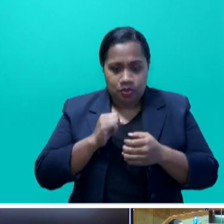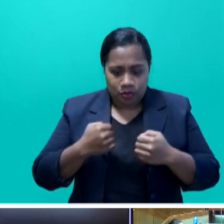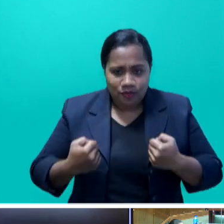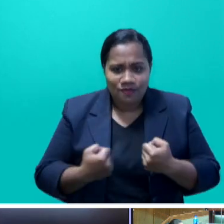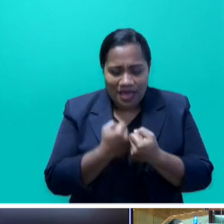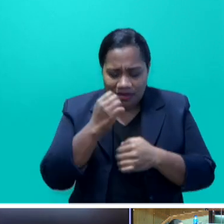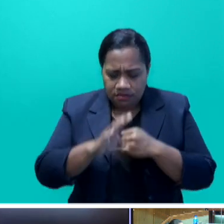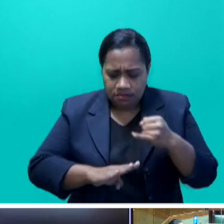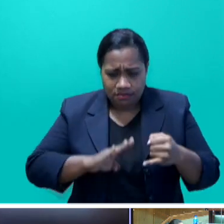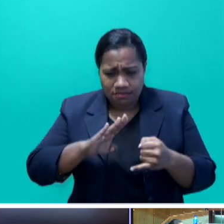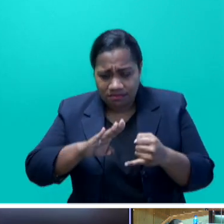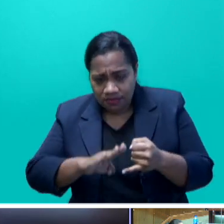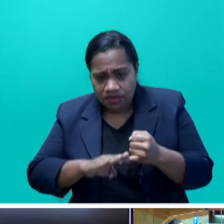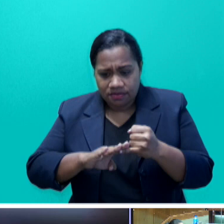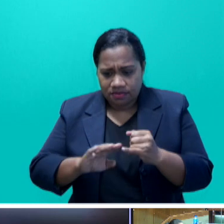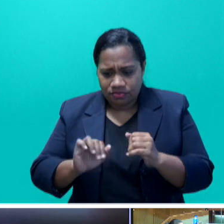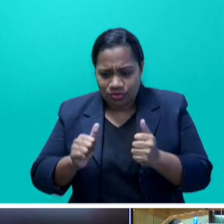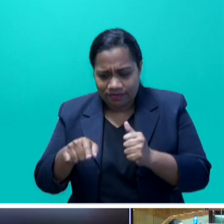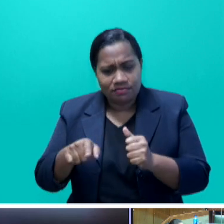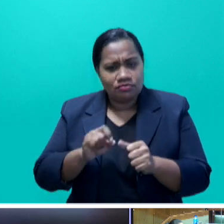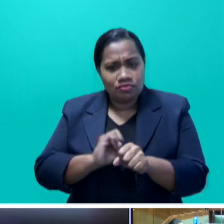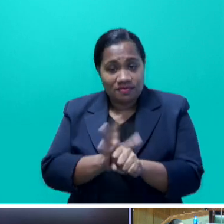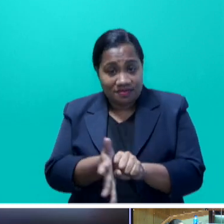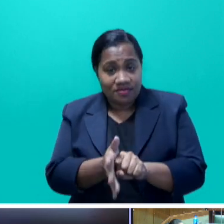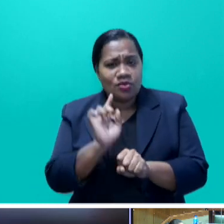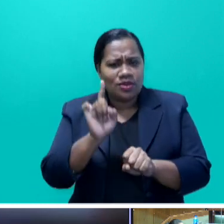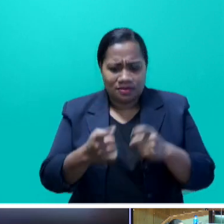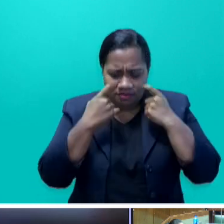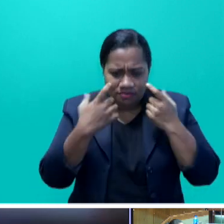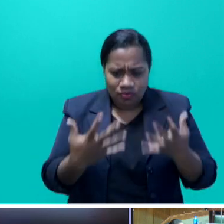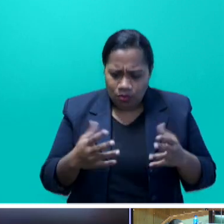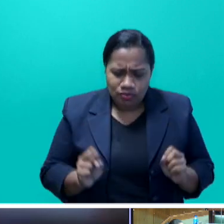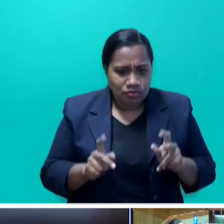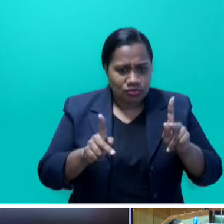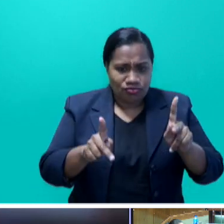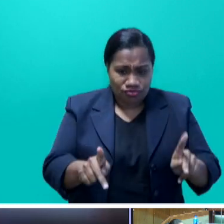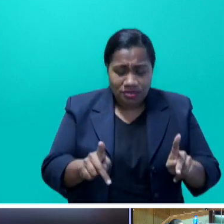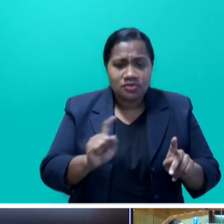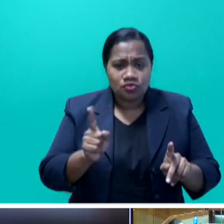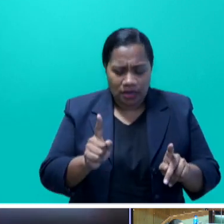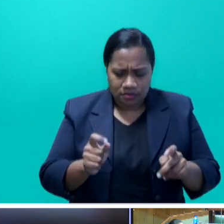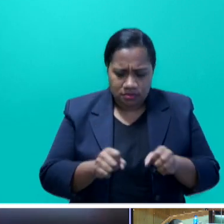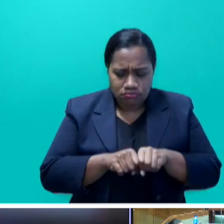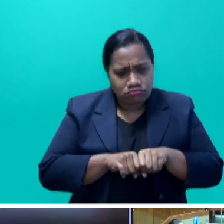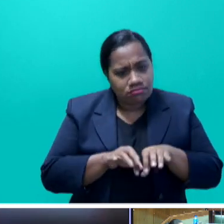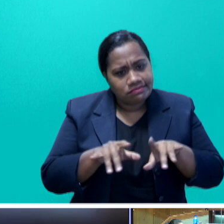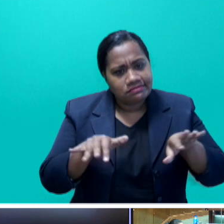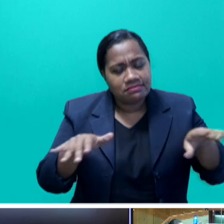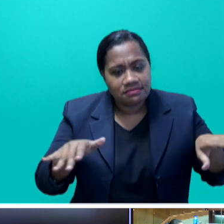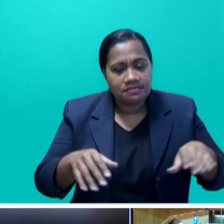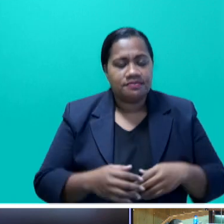that exploits every opportunity it is given to spread. We are adapting,